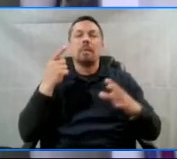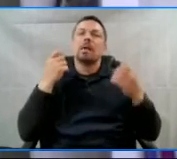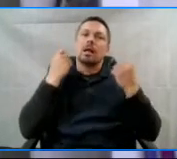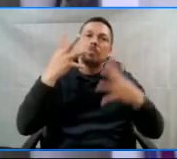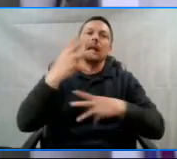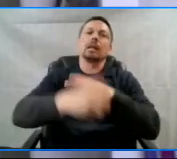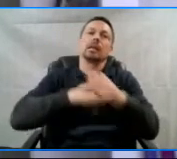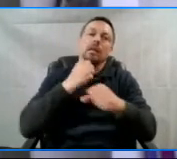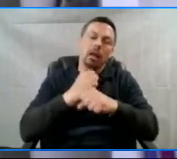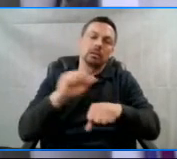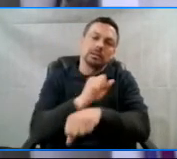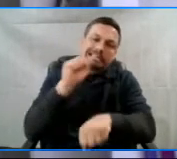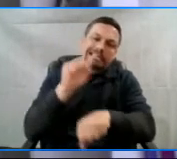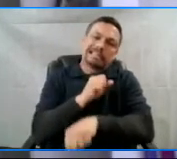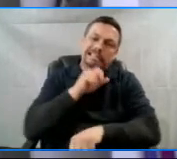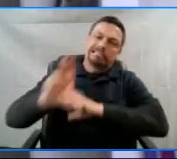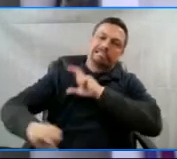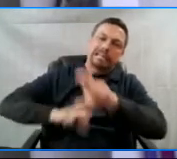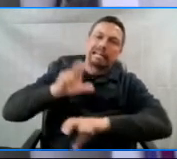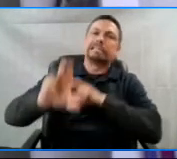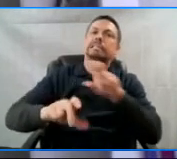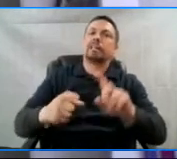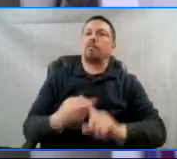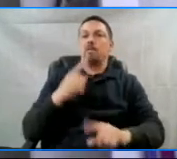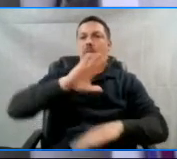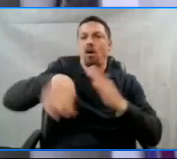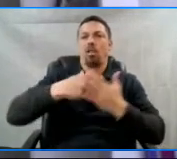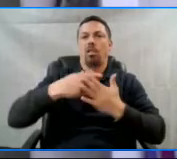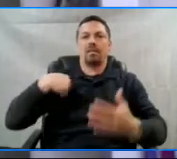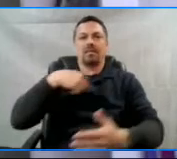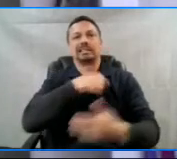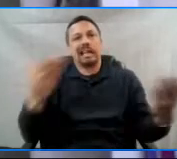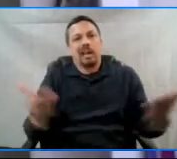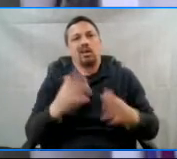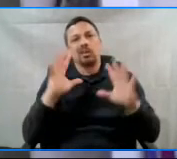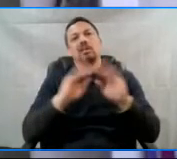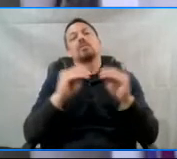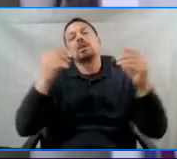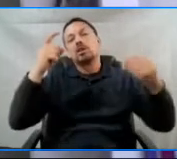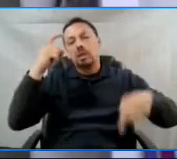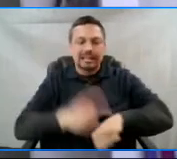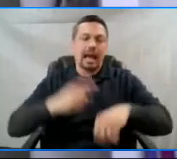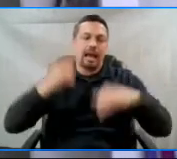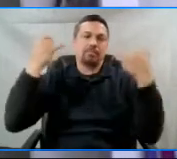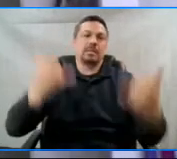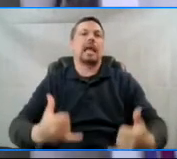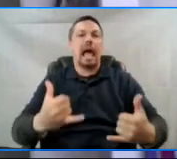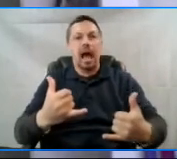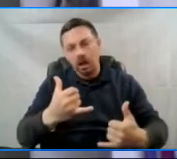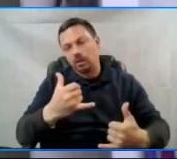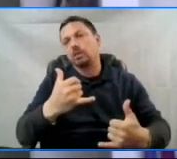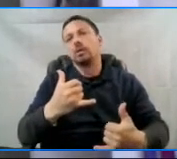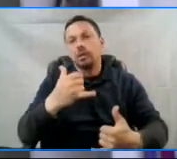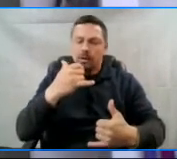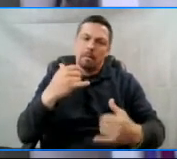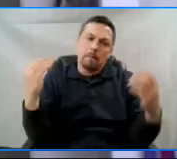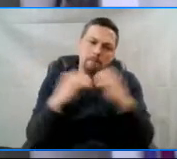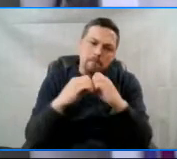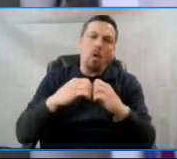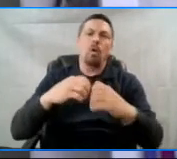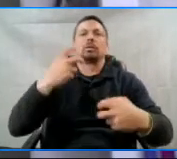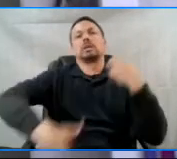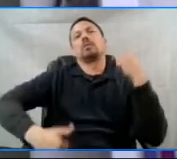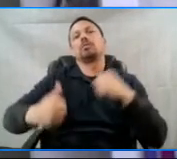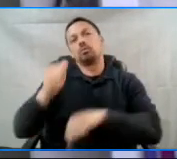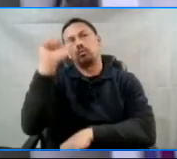work and investment by all of us at this conference. And now is the time to double down on our people and bold approaches to the